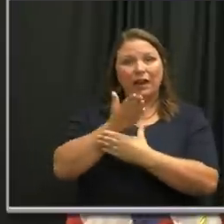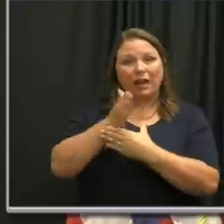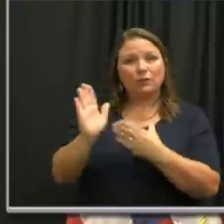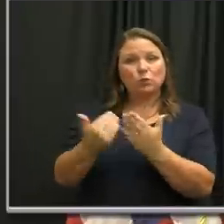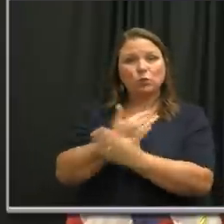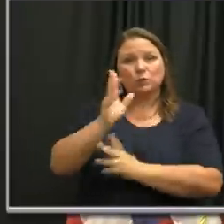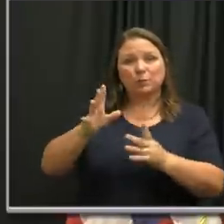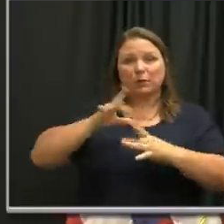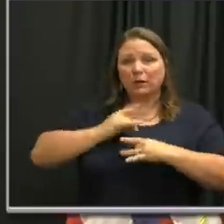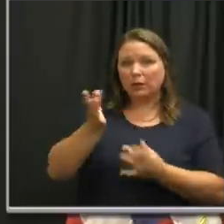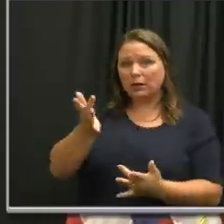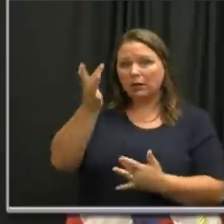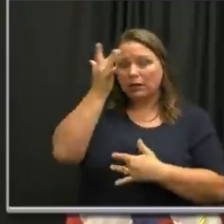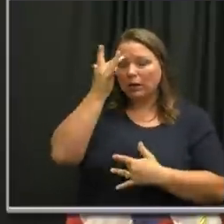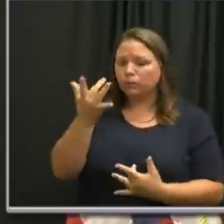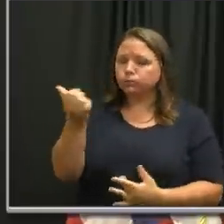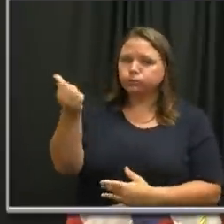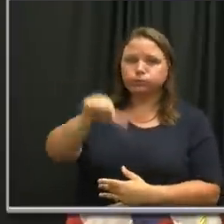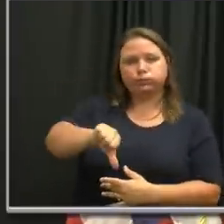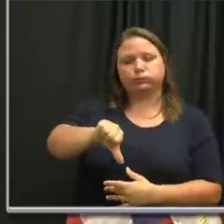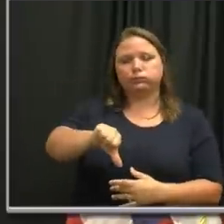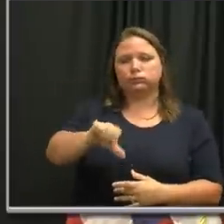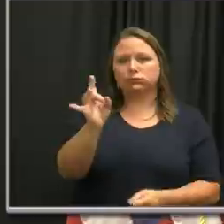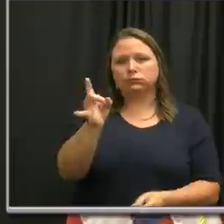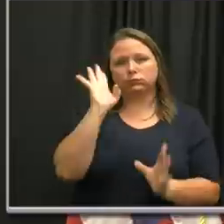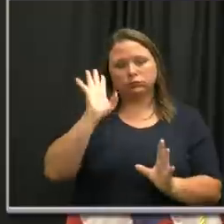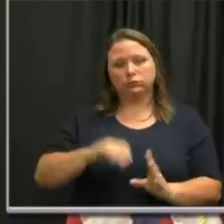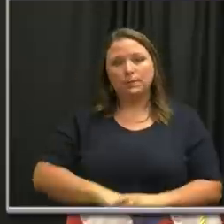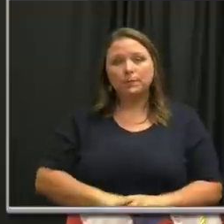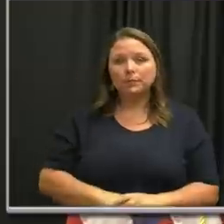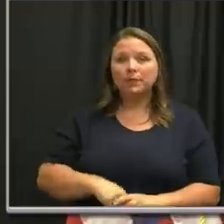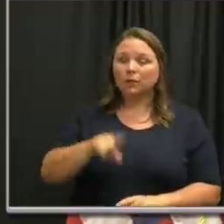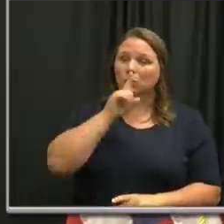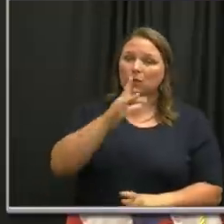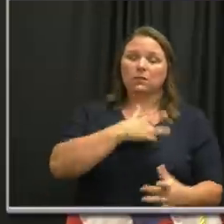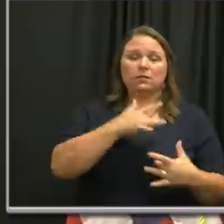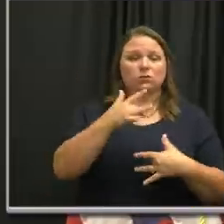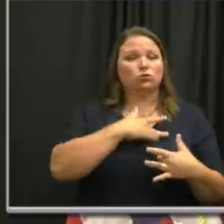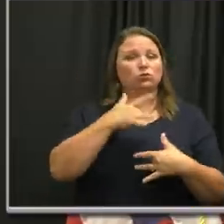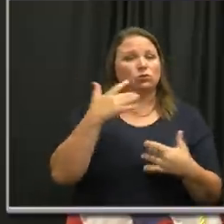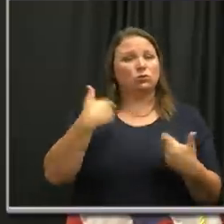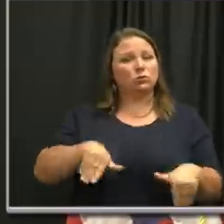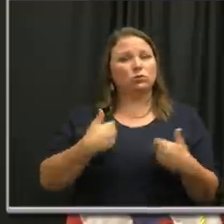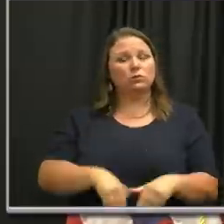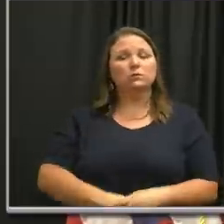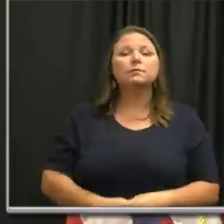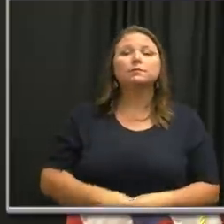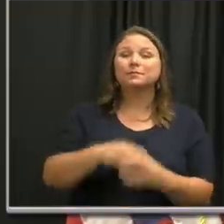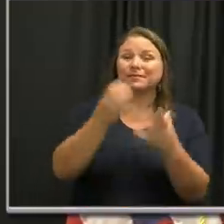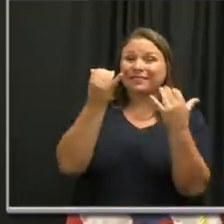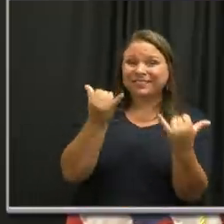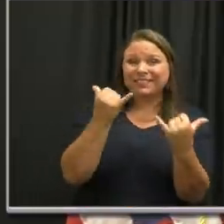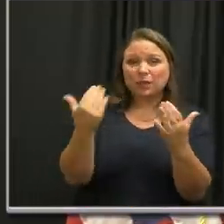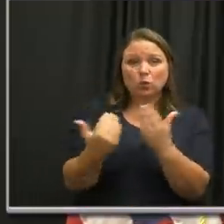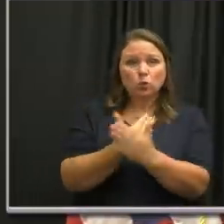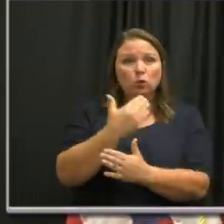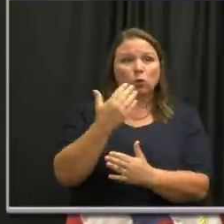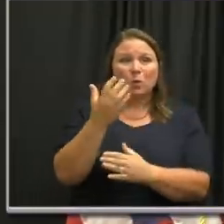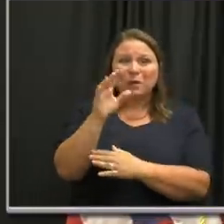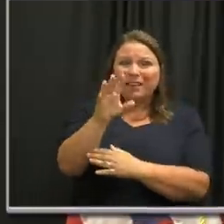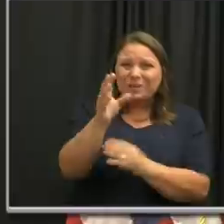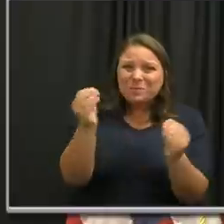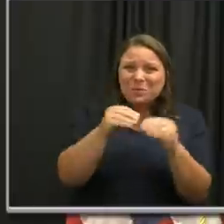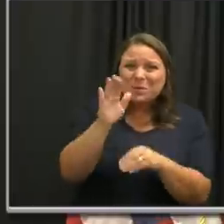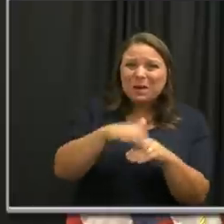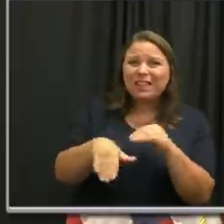cases is absolutely not satisfactory. In fact, it's very troubling. Today's new cases, more than